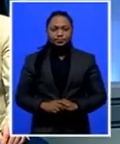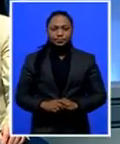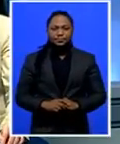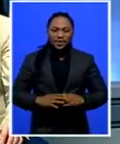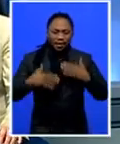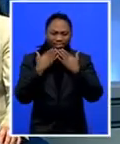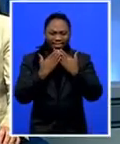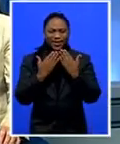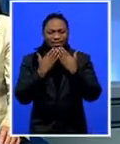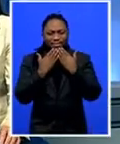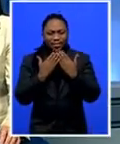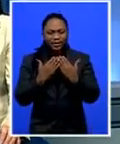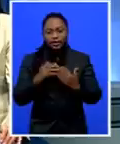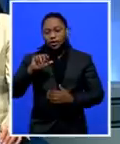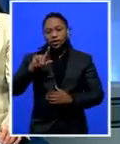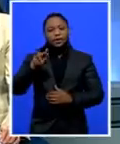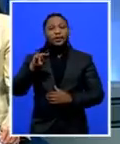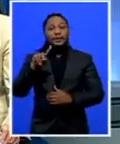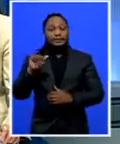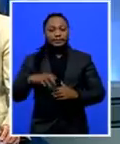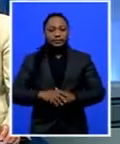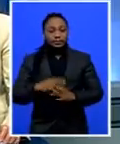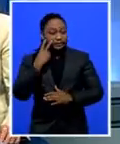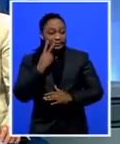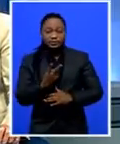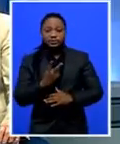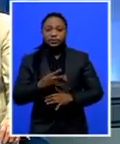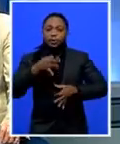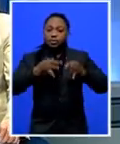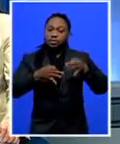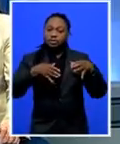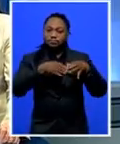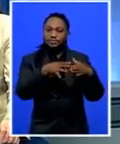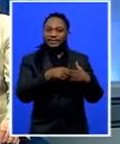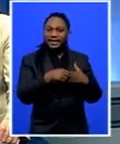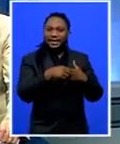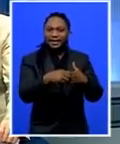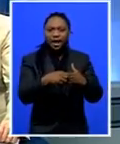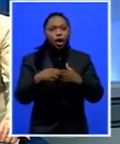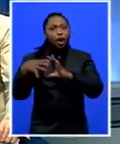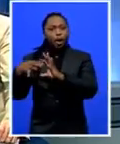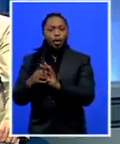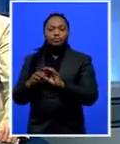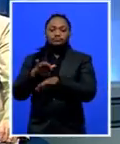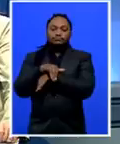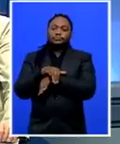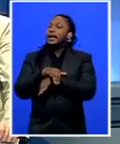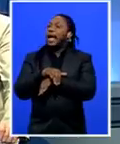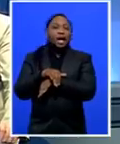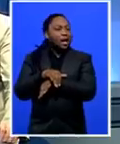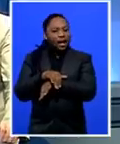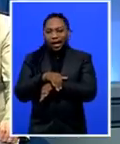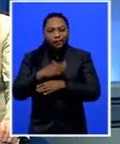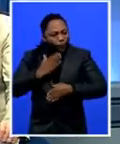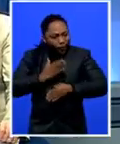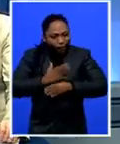Linda, thank you very, very much. Well, there you go. You can see political party leaders don't go home and rest on a day like this. They still continue